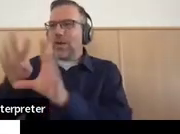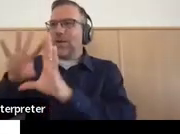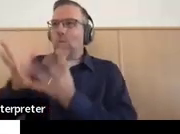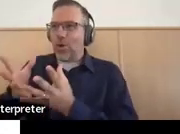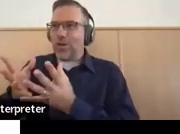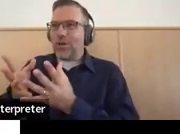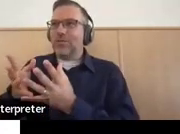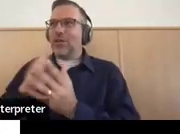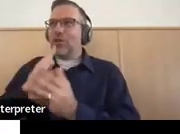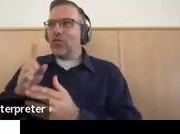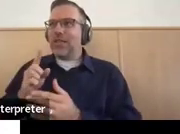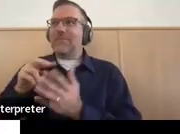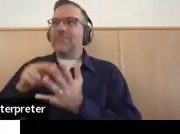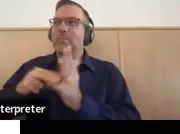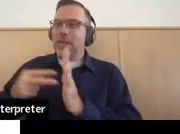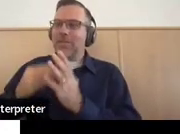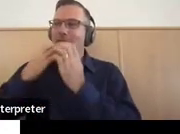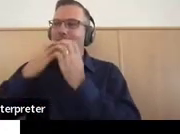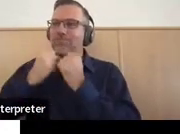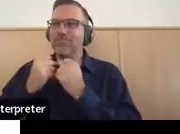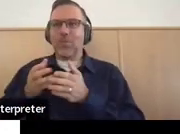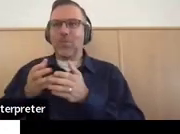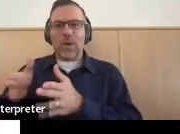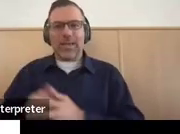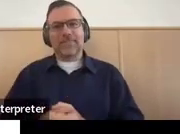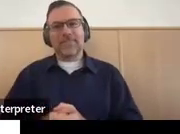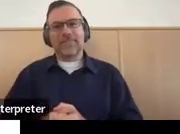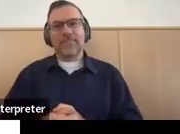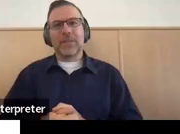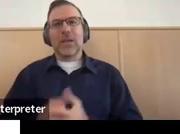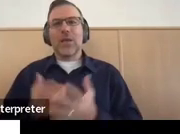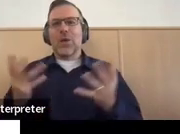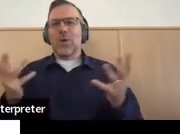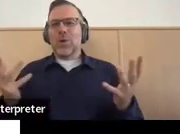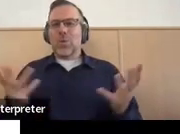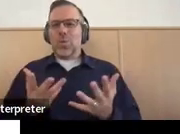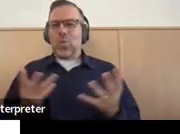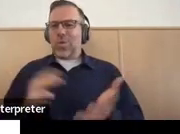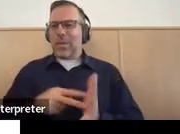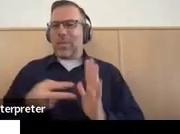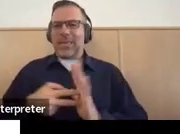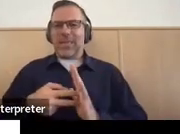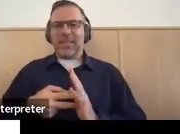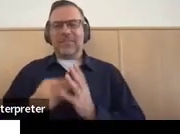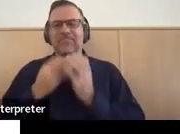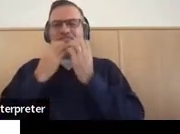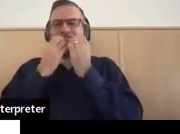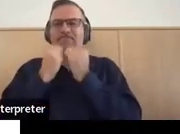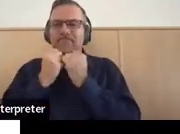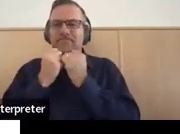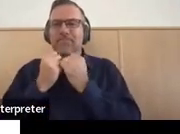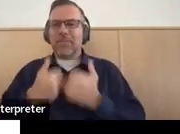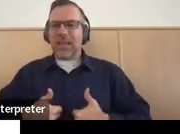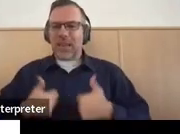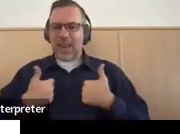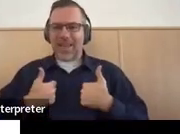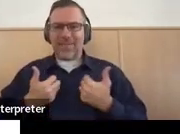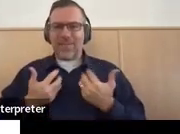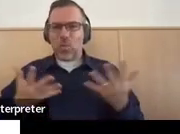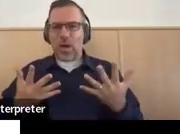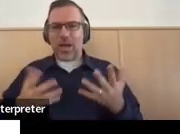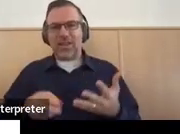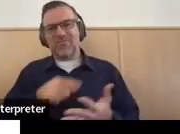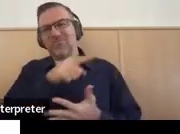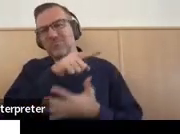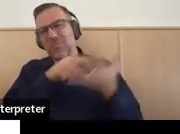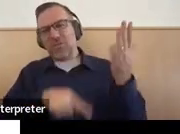So what makes life meaningful. So I used to put this as a prompt, and we would get answers in the chat box and these are the ones